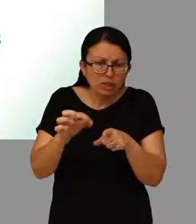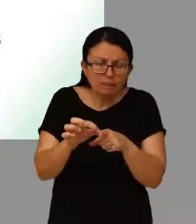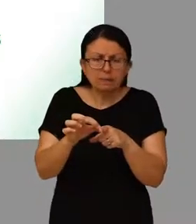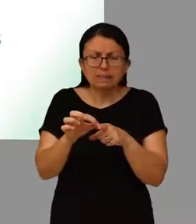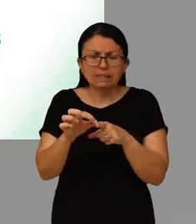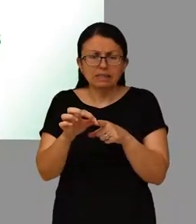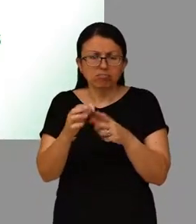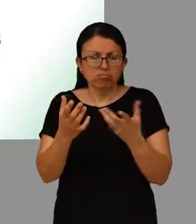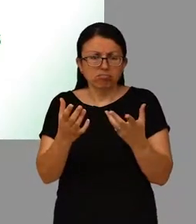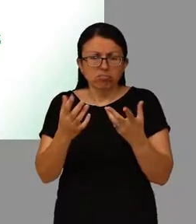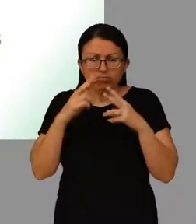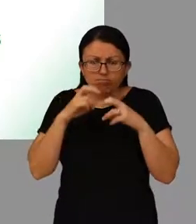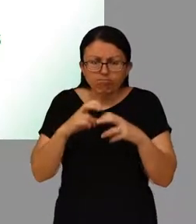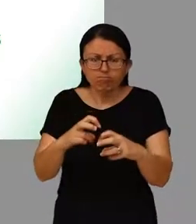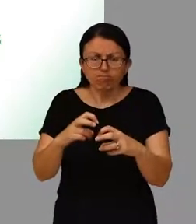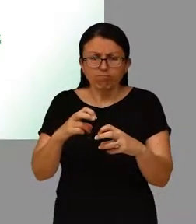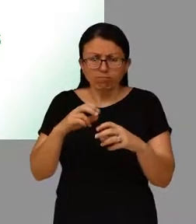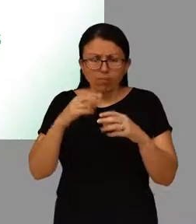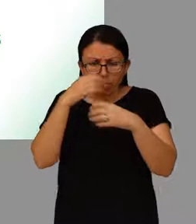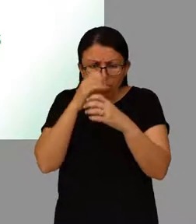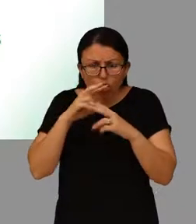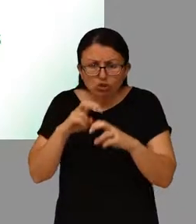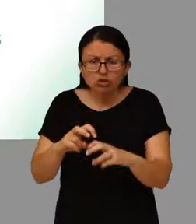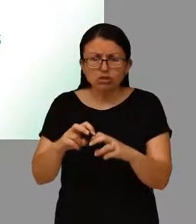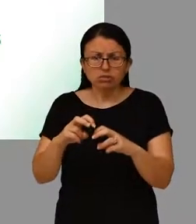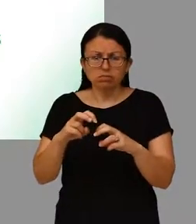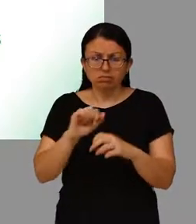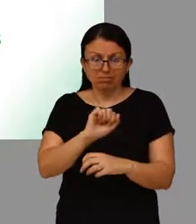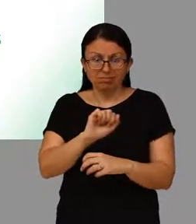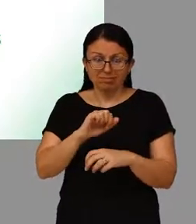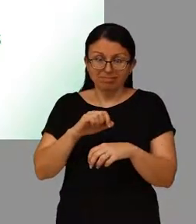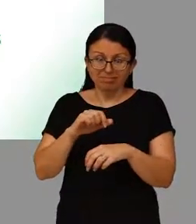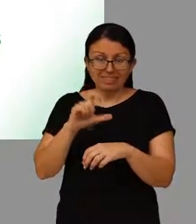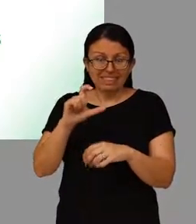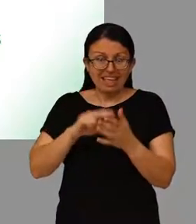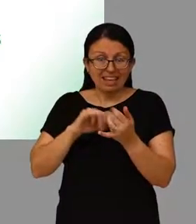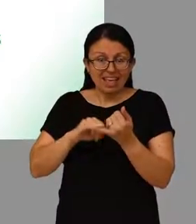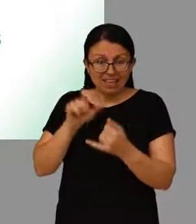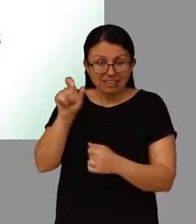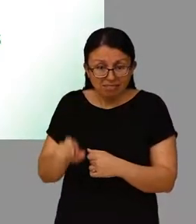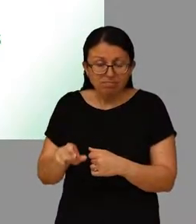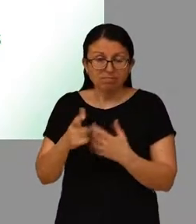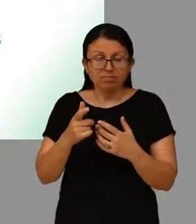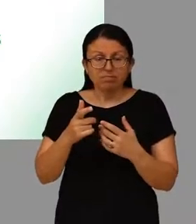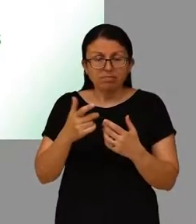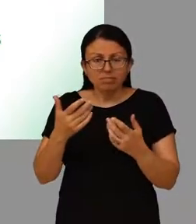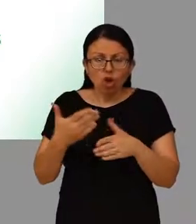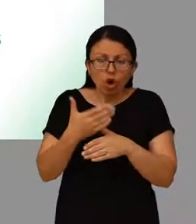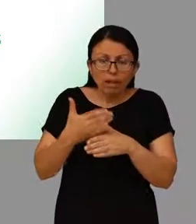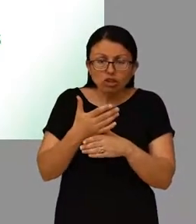your GP, oncologists, pathologists, your CNS, occupational therapy,